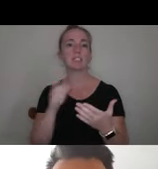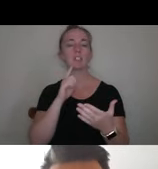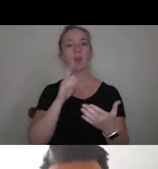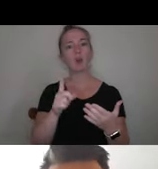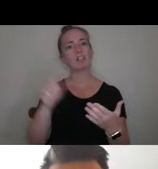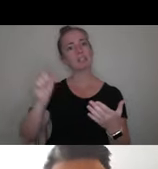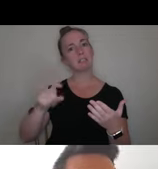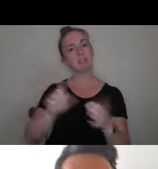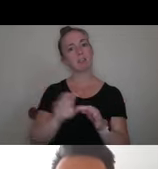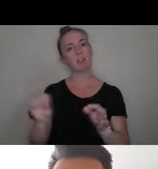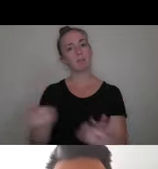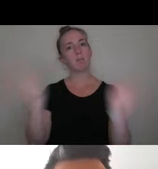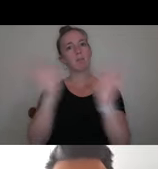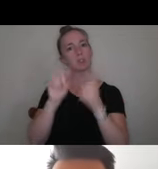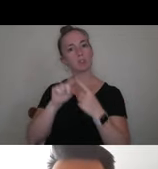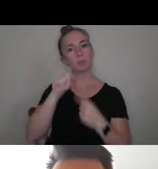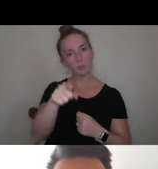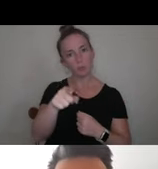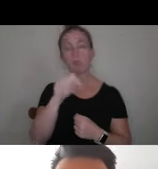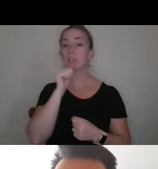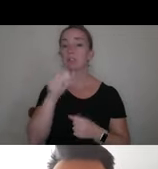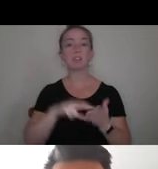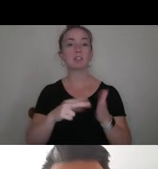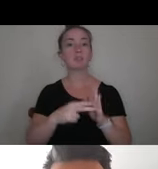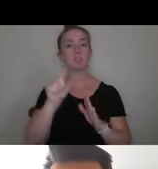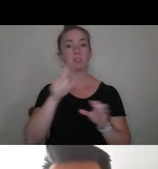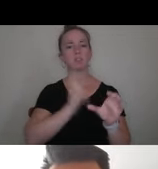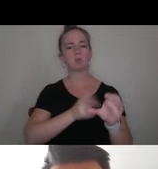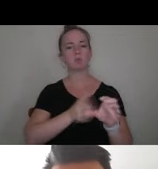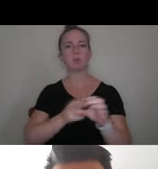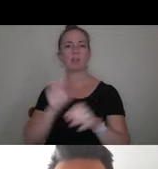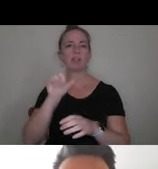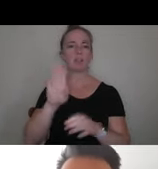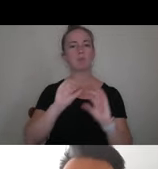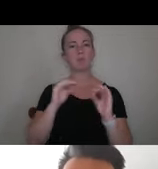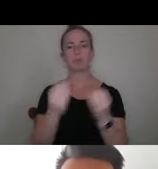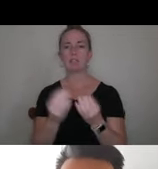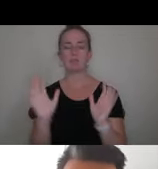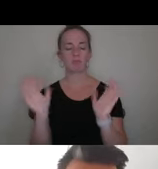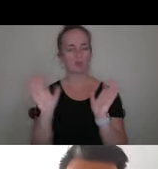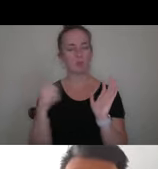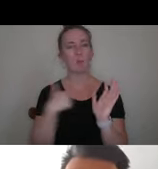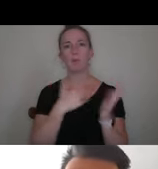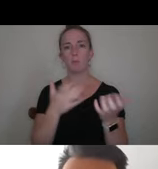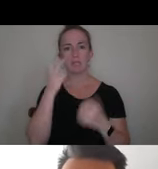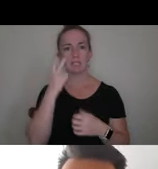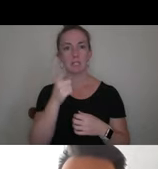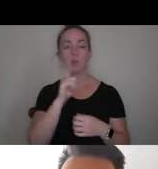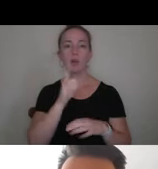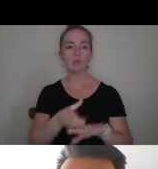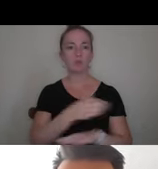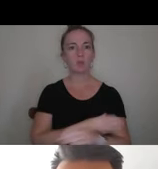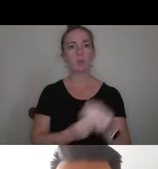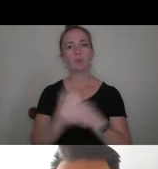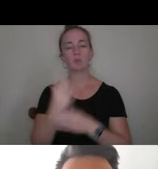and important to you. This doesn't mean that you need to join a whole bunch of clubs and organizations. We want to see that you are growing and developing